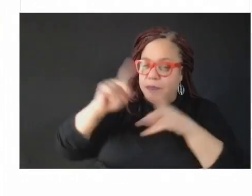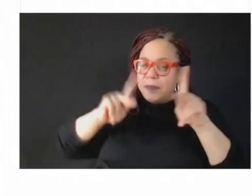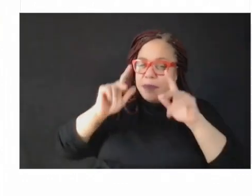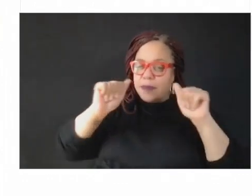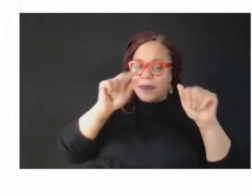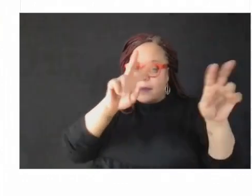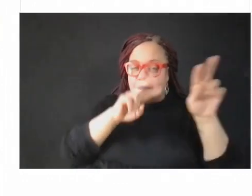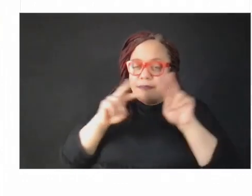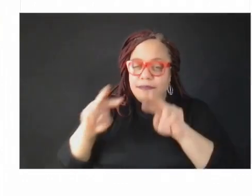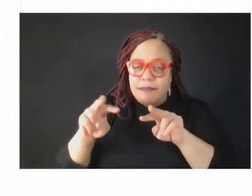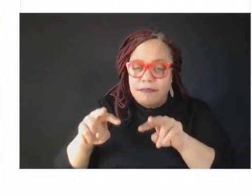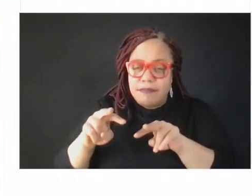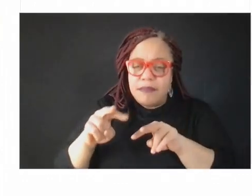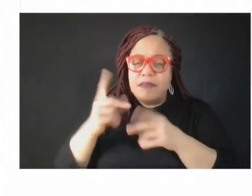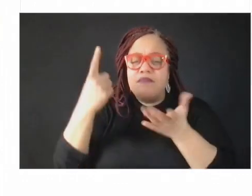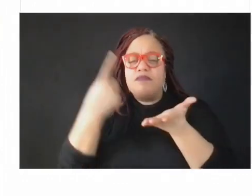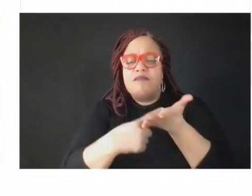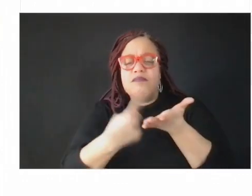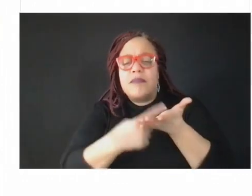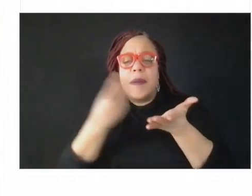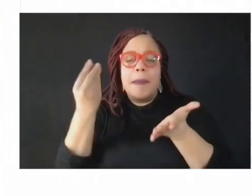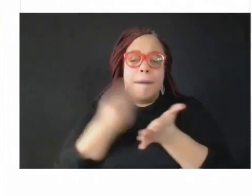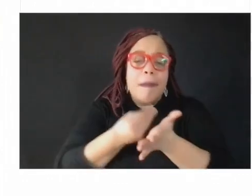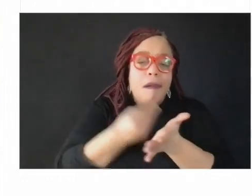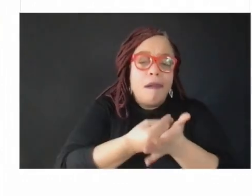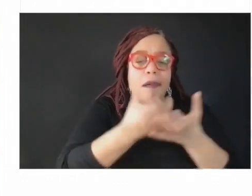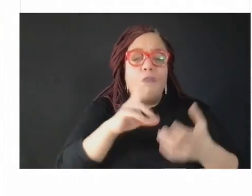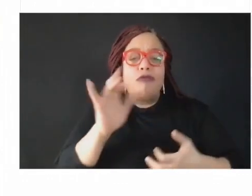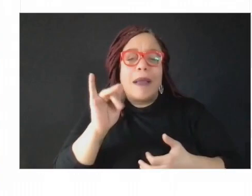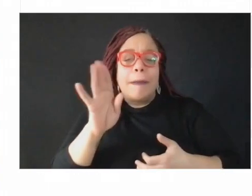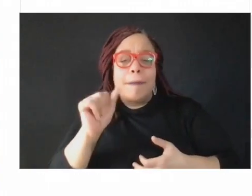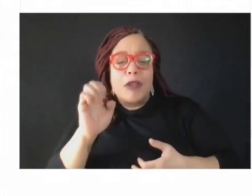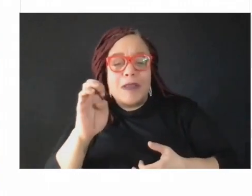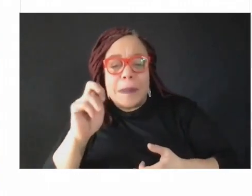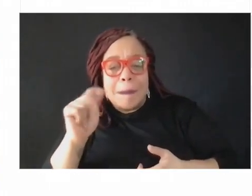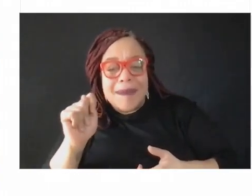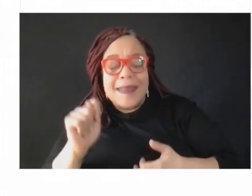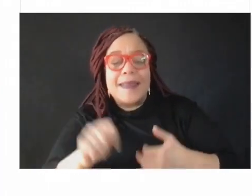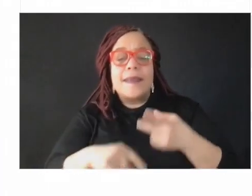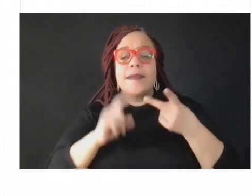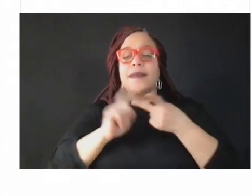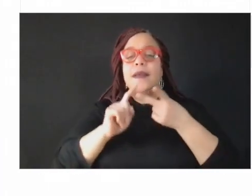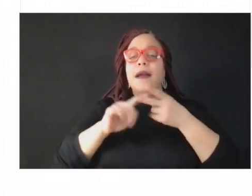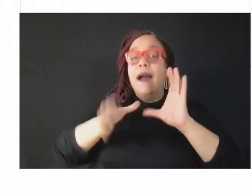certification, training, et cetera, et cetera. That's a good place to start. Thank you. Sorry. Thank you.